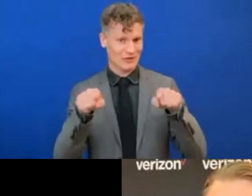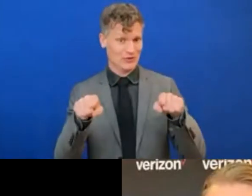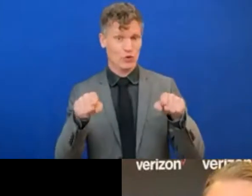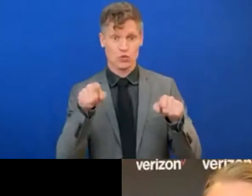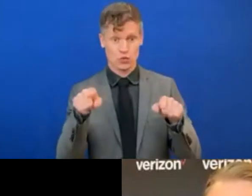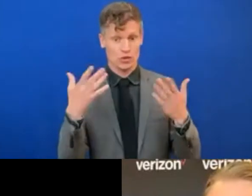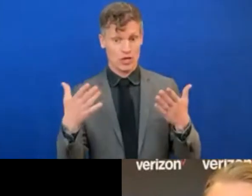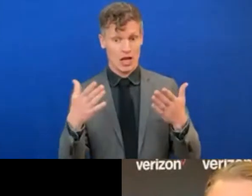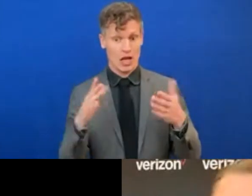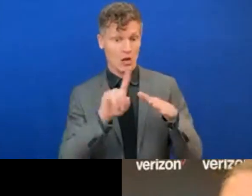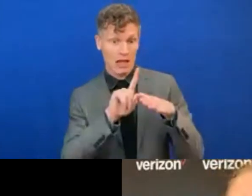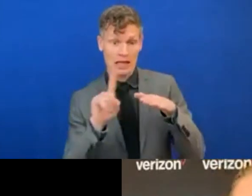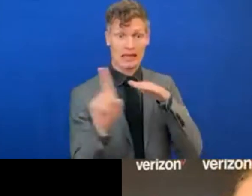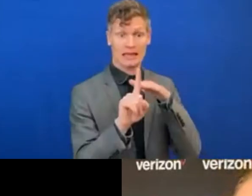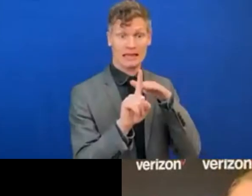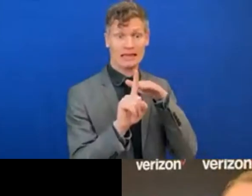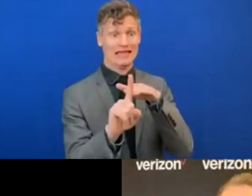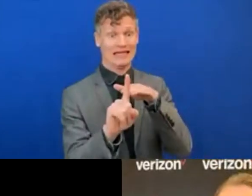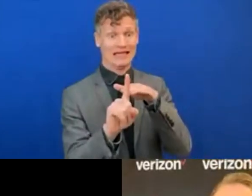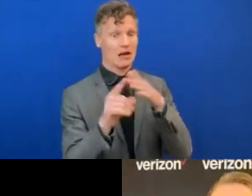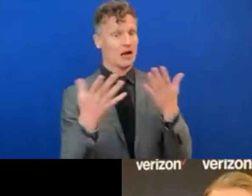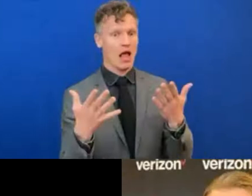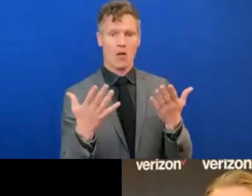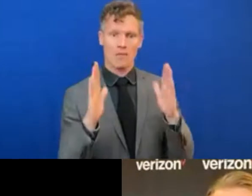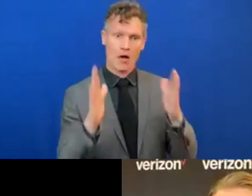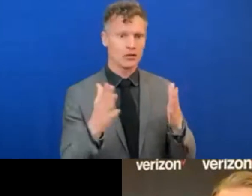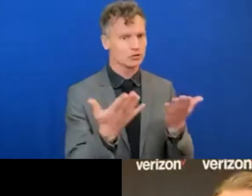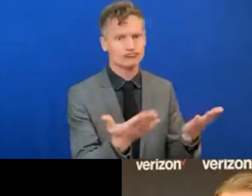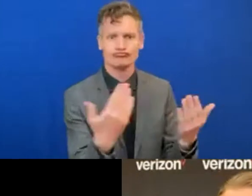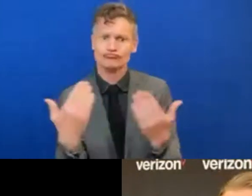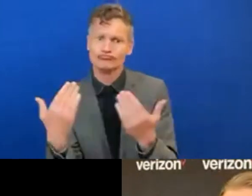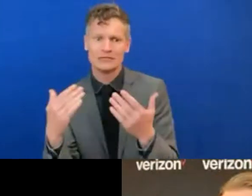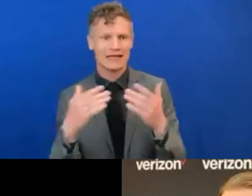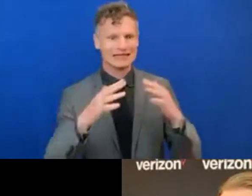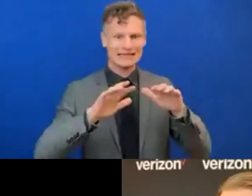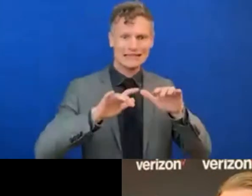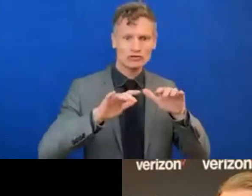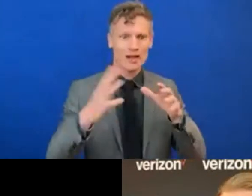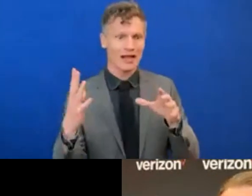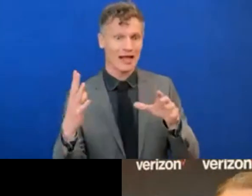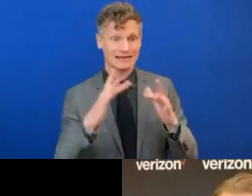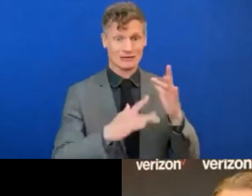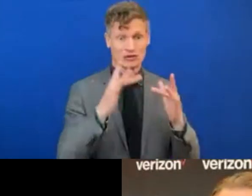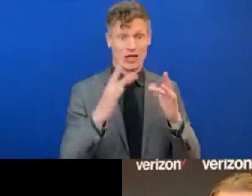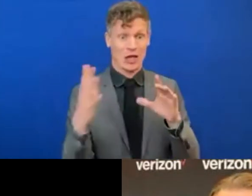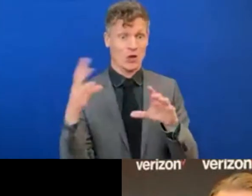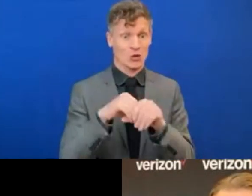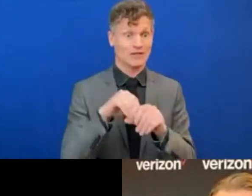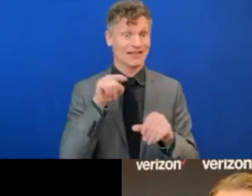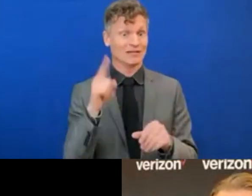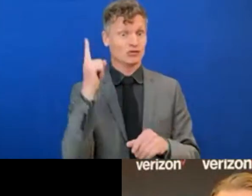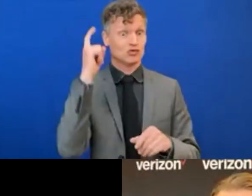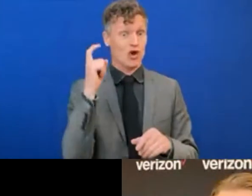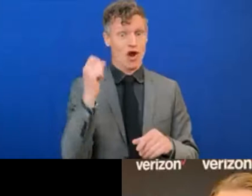effort to achieve digital inclusion for all, which began in January at the World Economic Forum's Davos Dialogues.